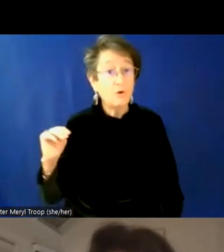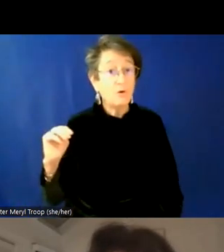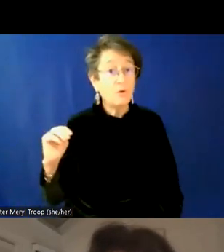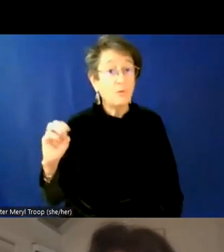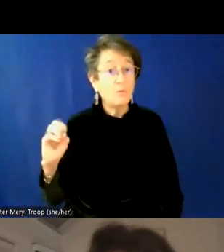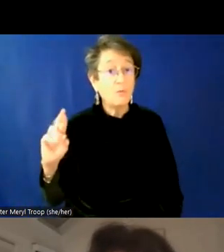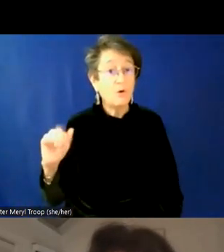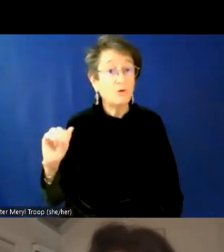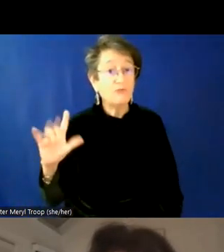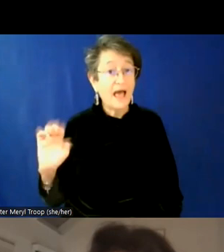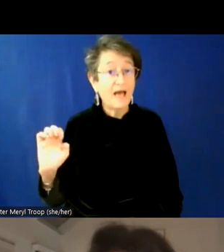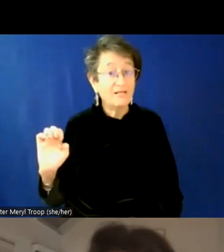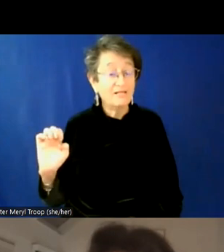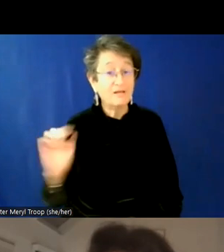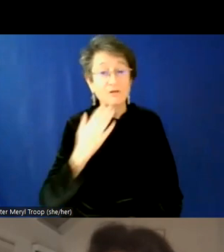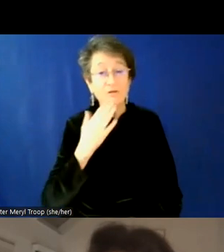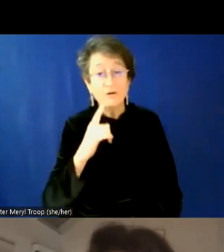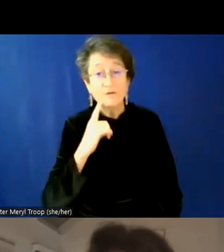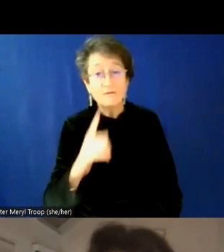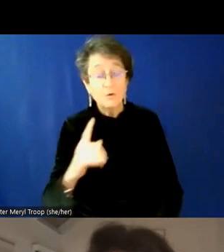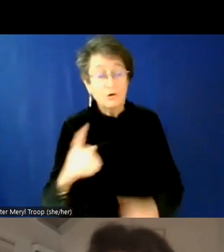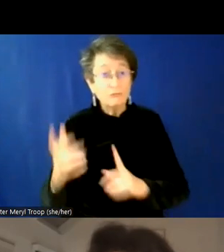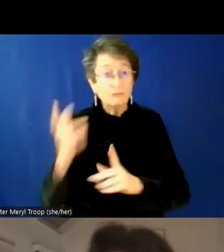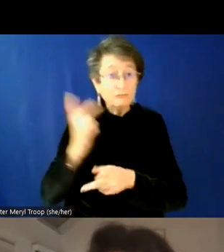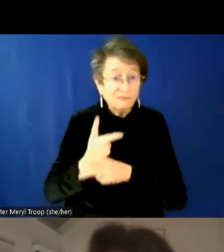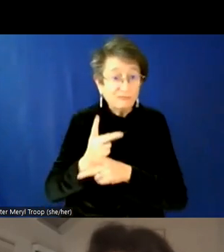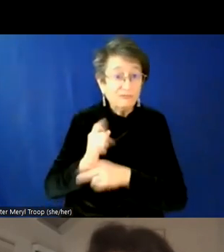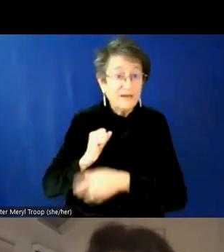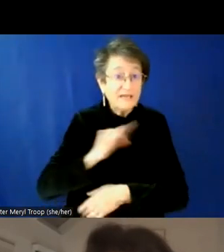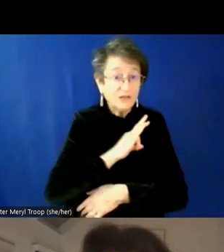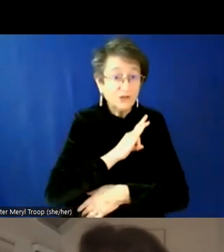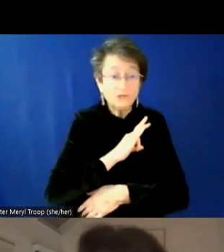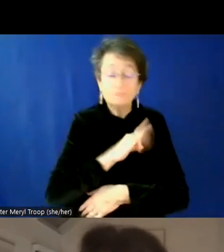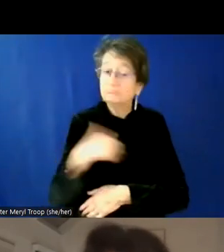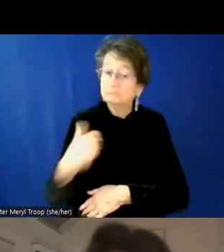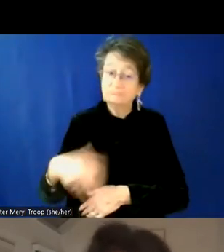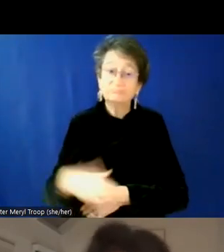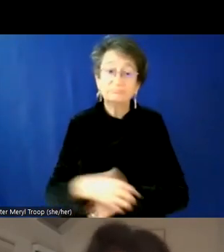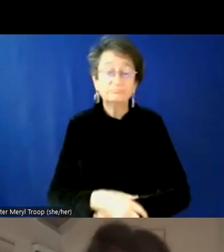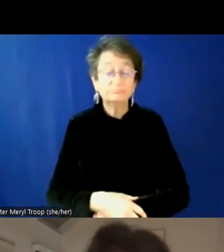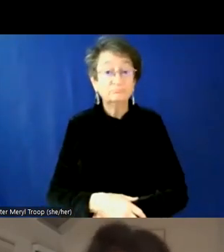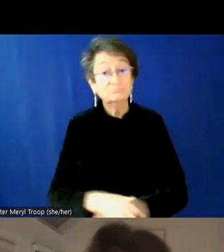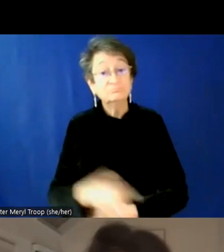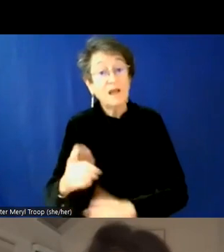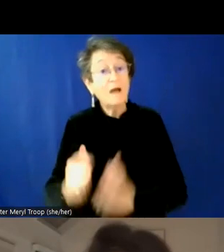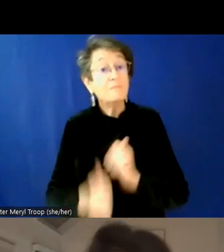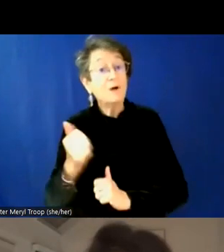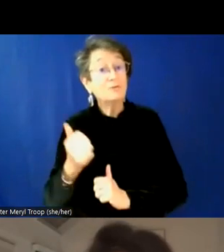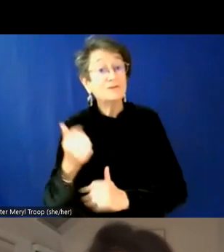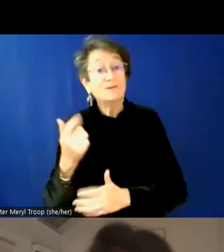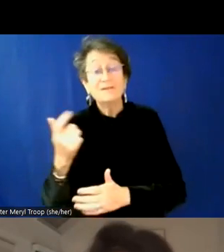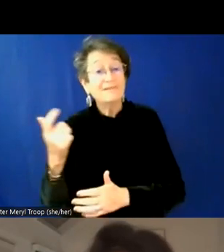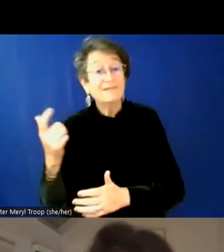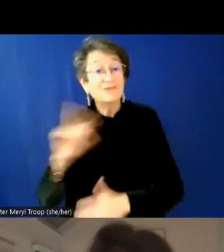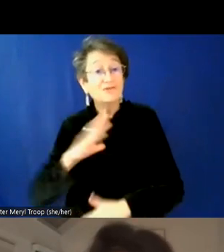good for business. Um, but I, I also just think it's, it's, it's, you know, most of the things that trans people need to be included,